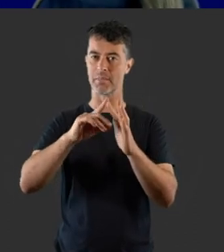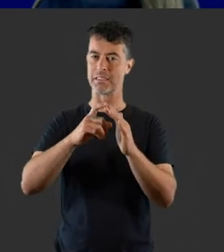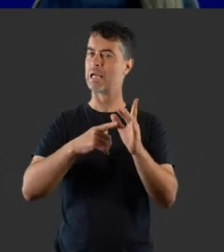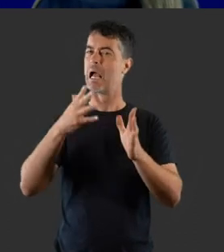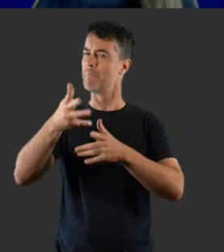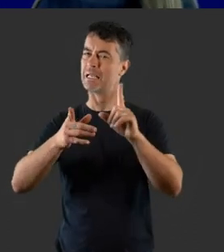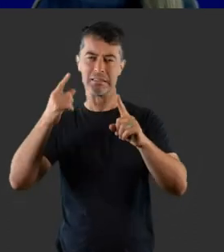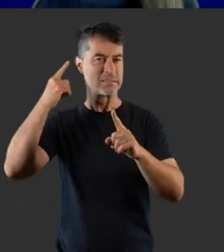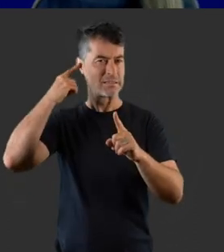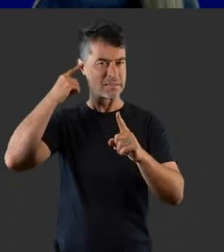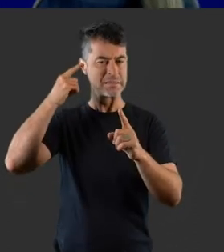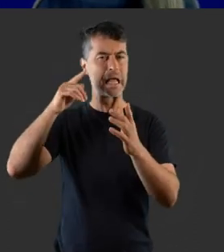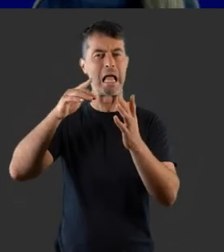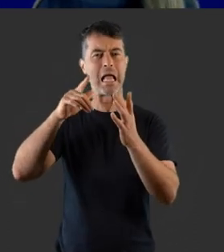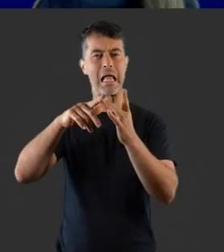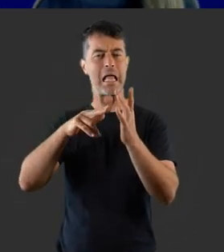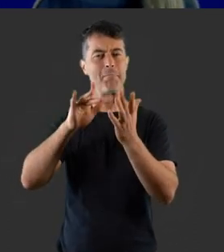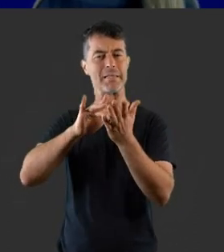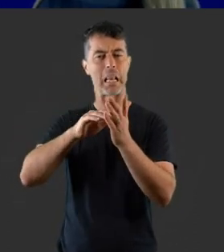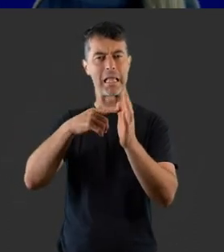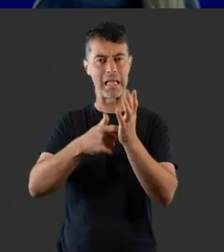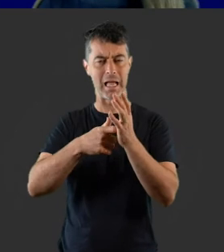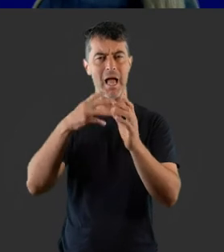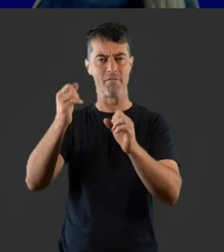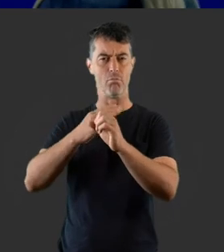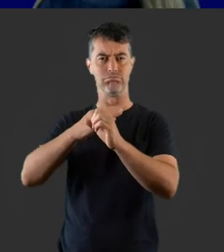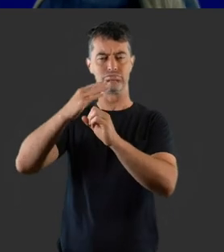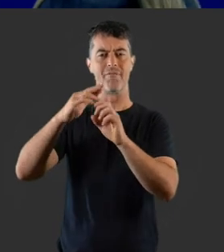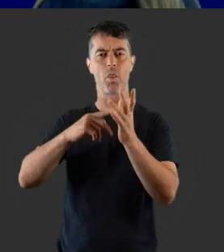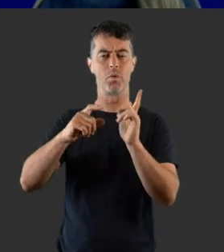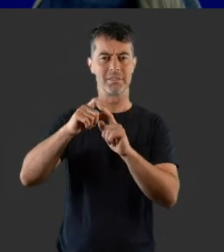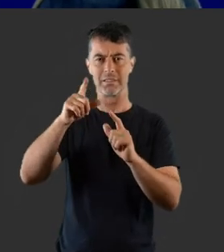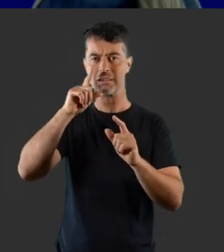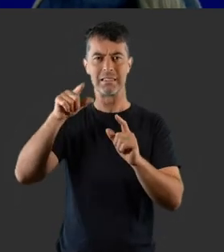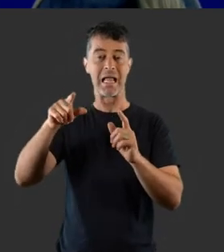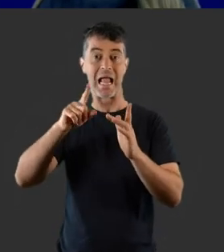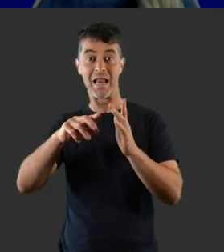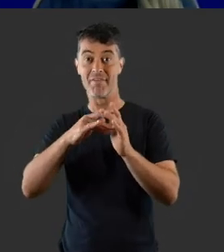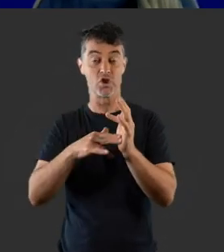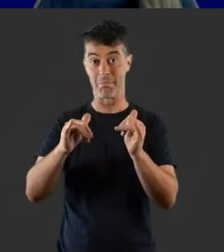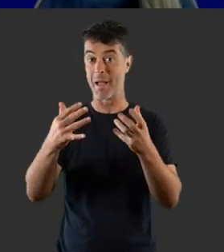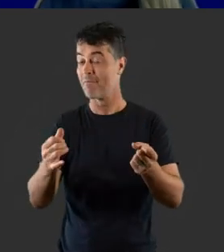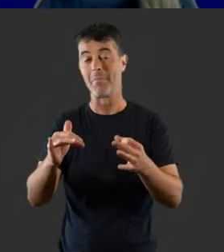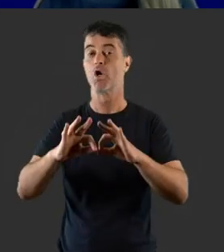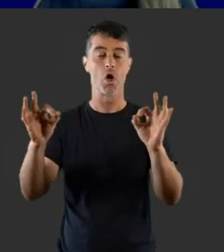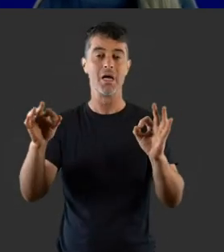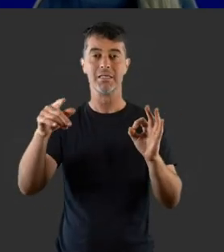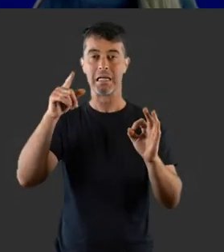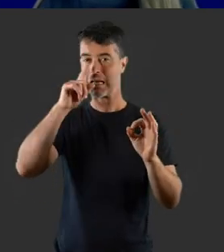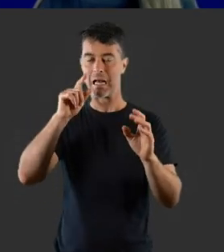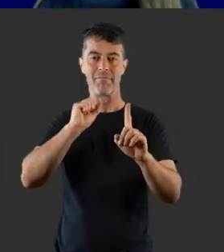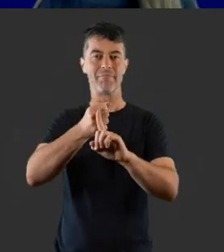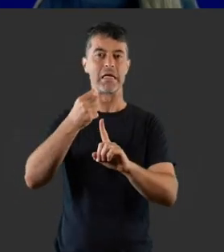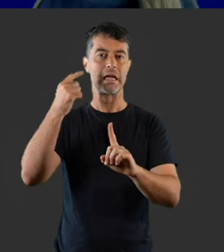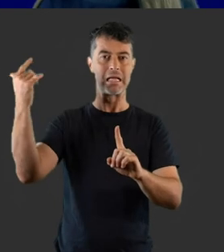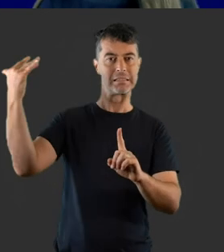This is the name for the buildup of fluid in the middle ear with or without infection, which prevents sound travelling through